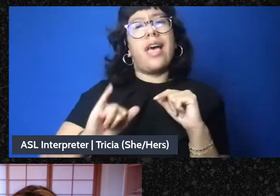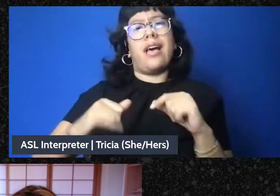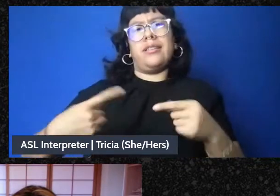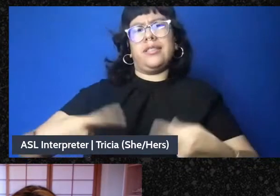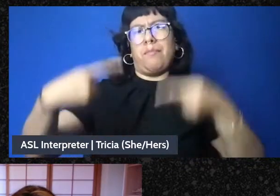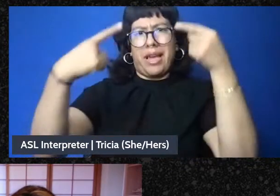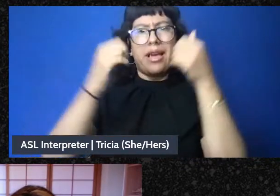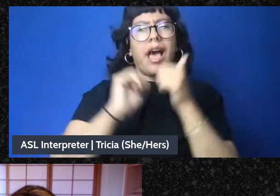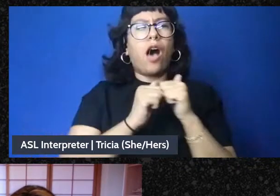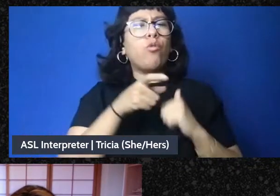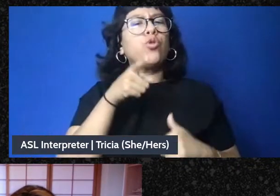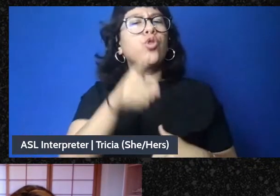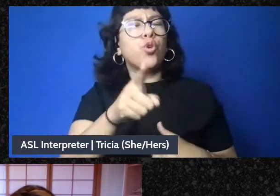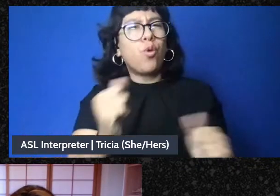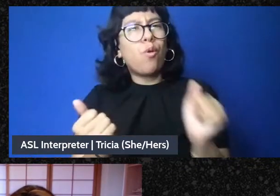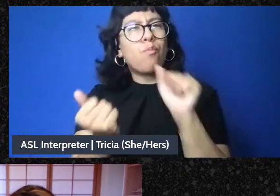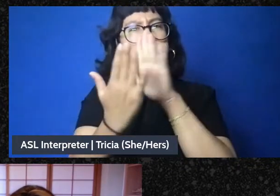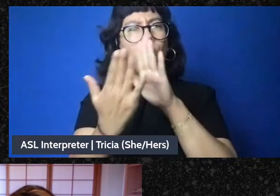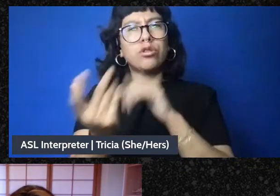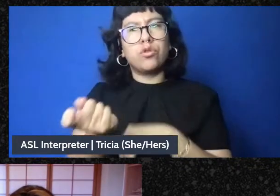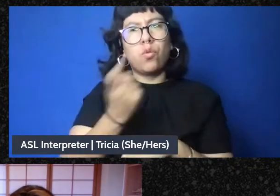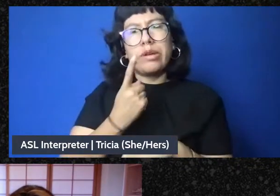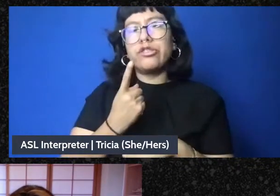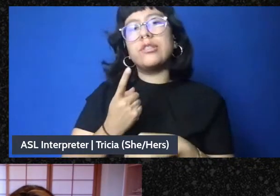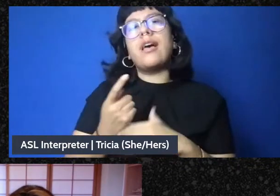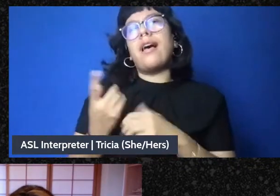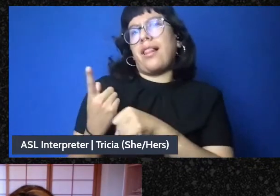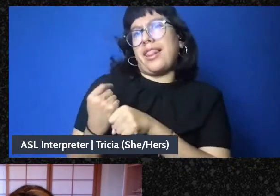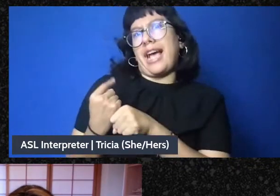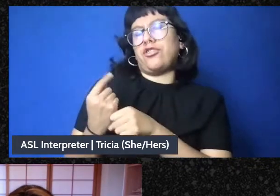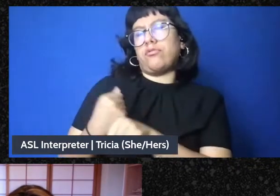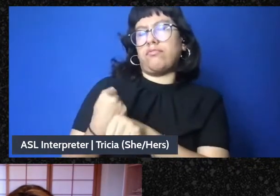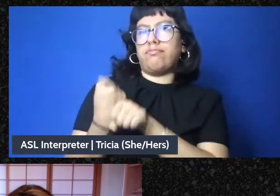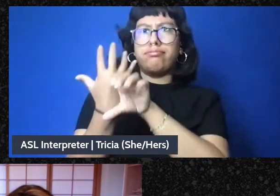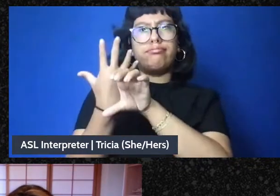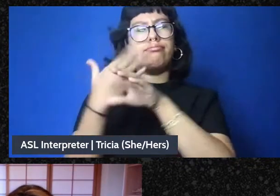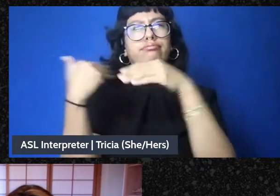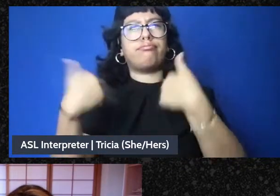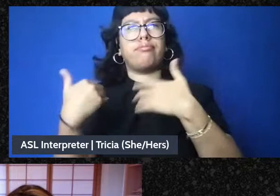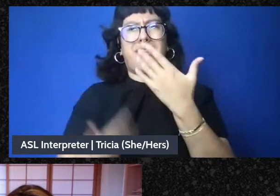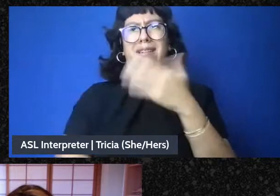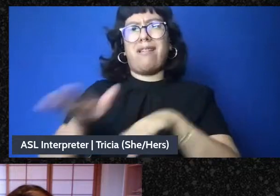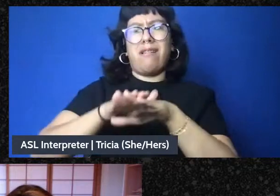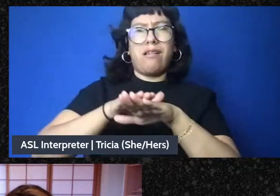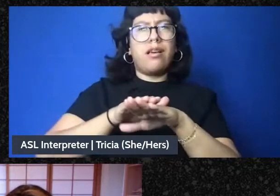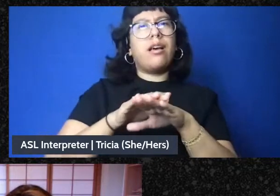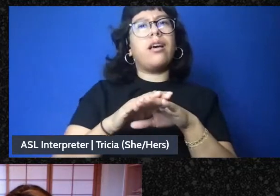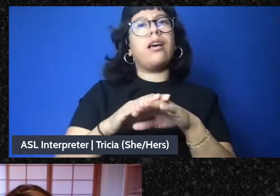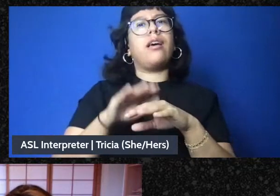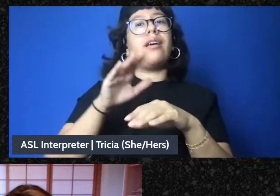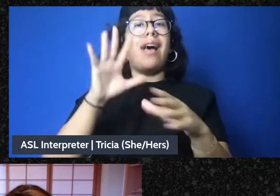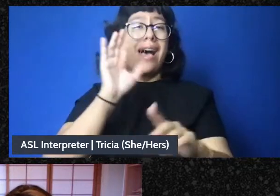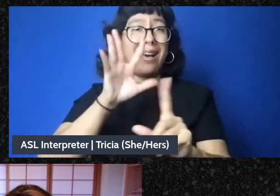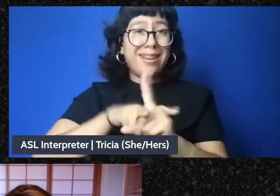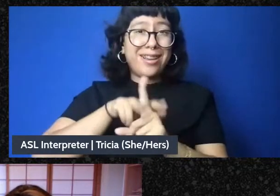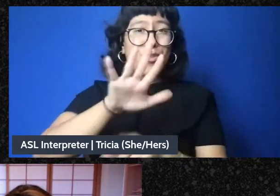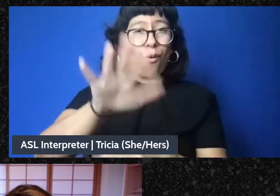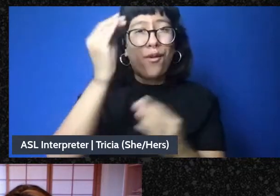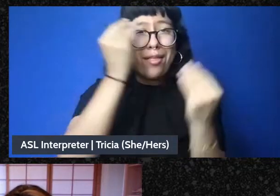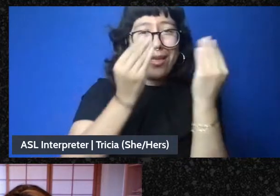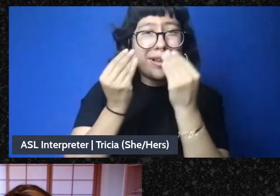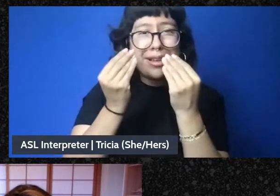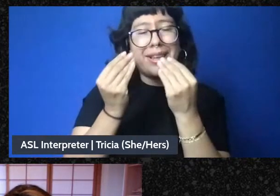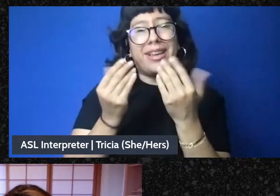how you approach these questions and what the last year's disaster and crises have added to thinking, to your thinking about these questions?